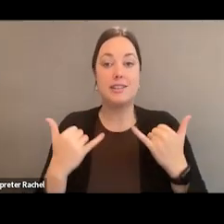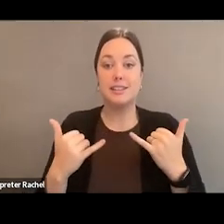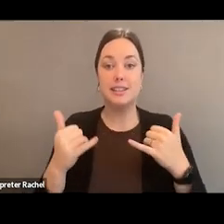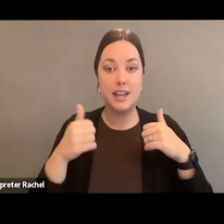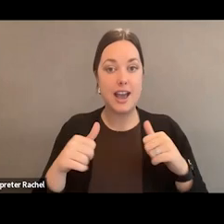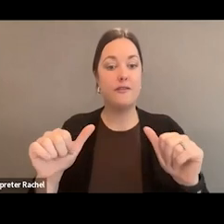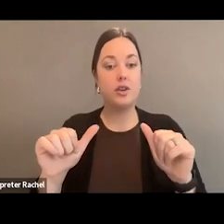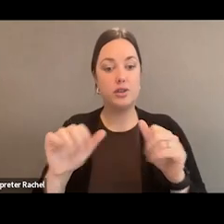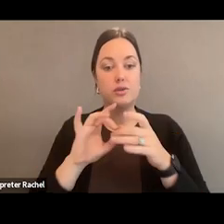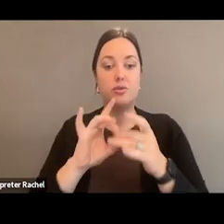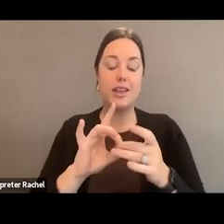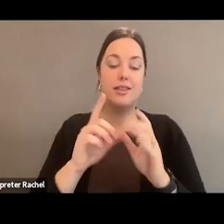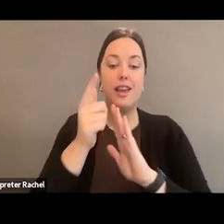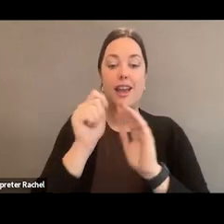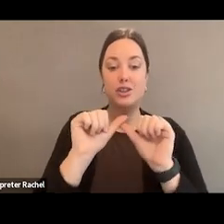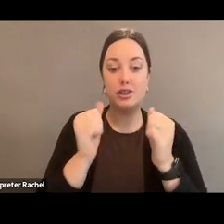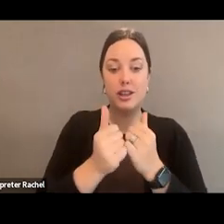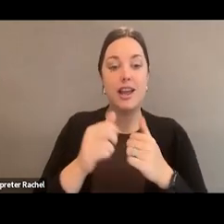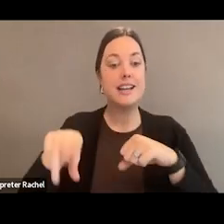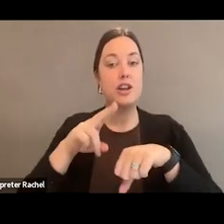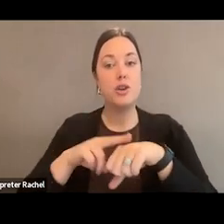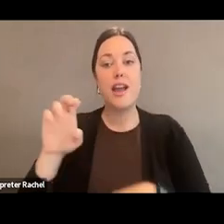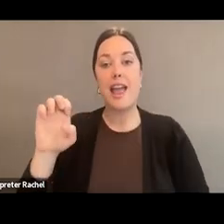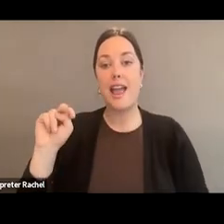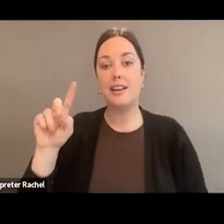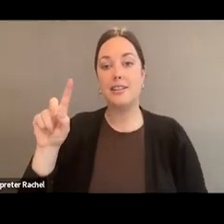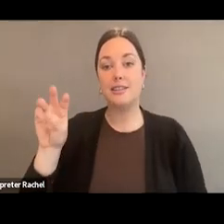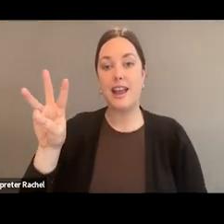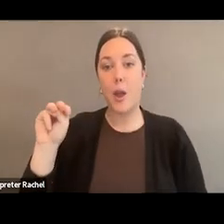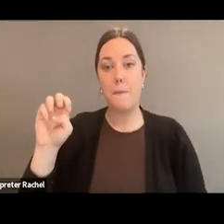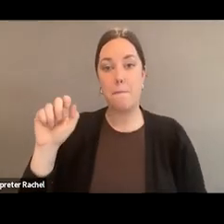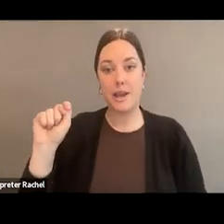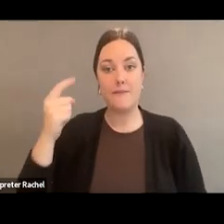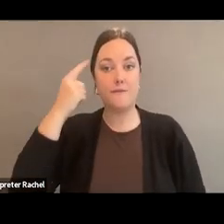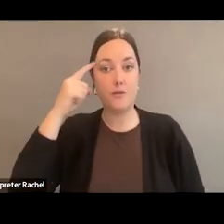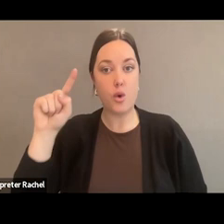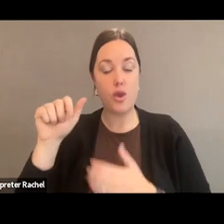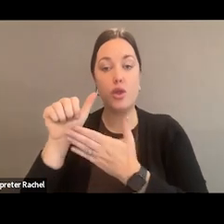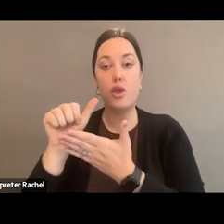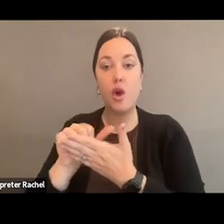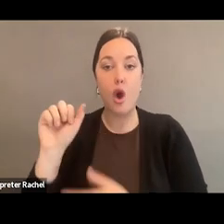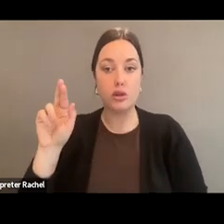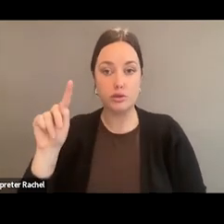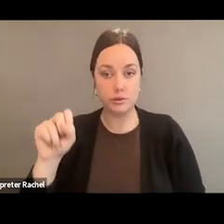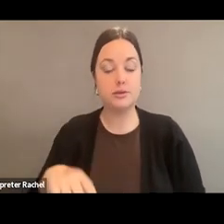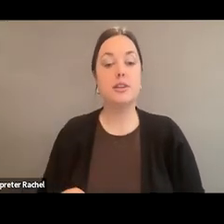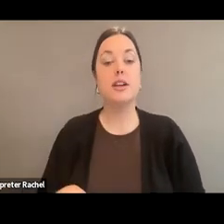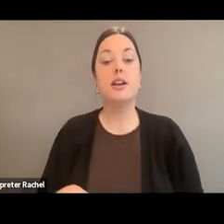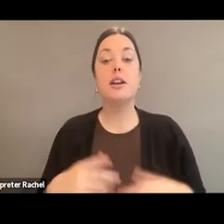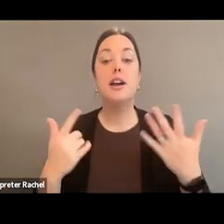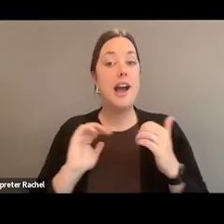agencies, such as the National Endowment for the Arts. And another way that we're working to advance